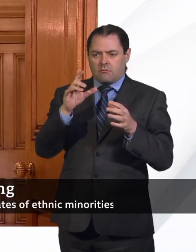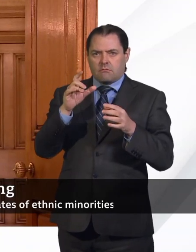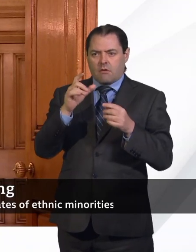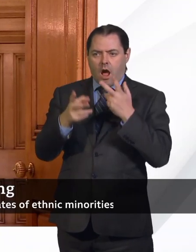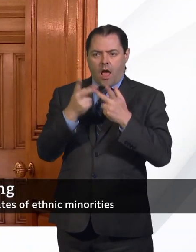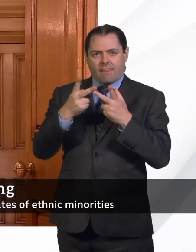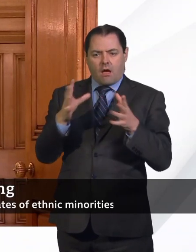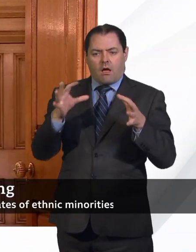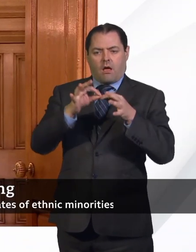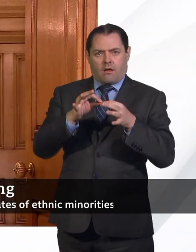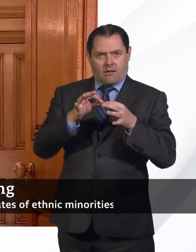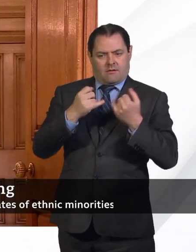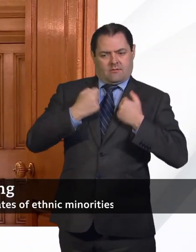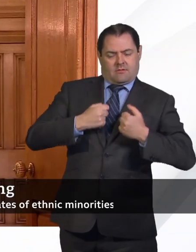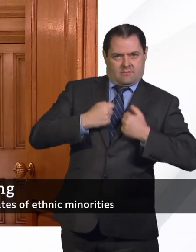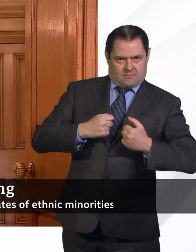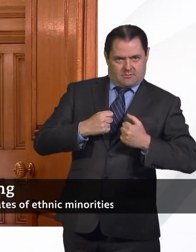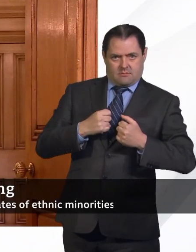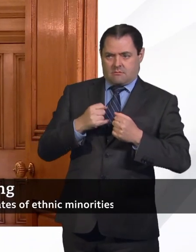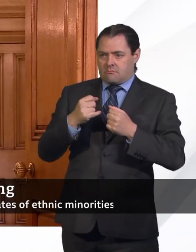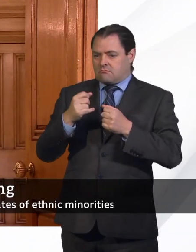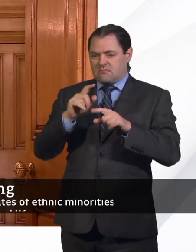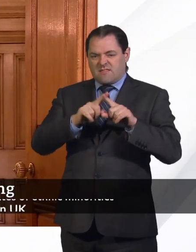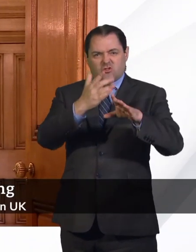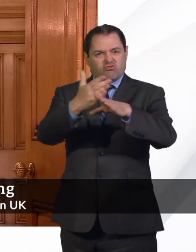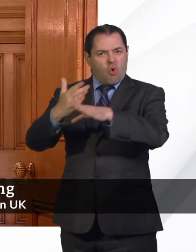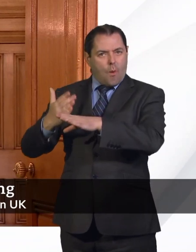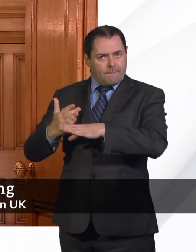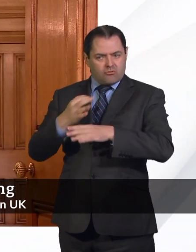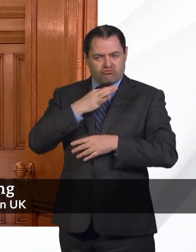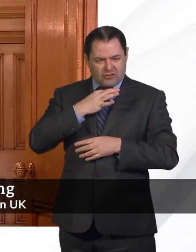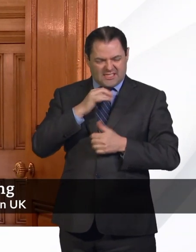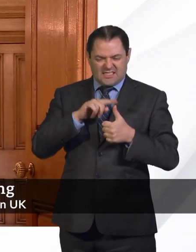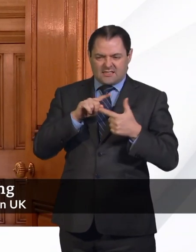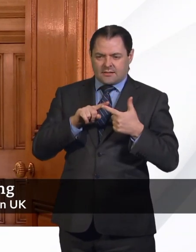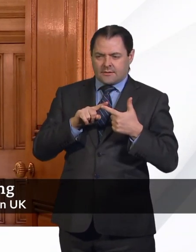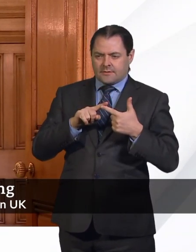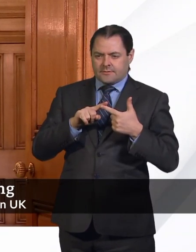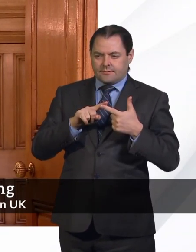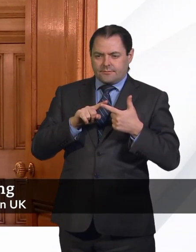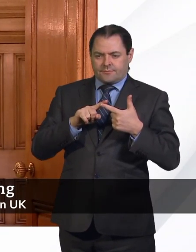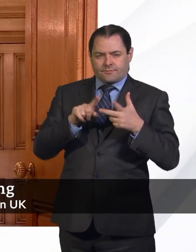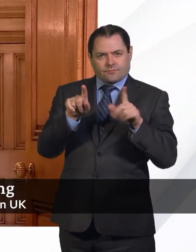different occupations, because different people in different occupations have different risk factors. And, of course,